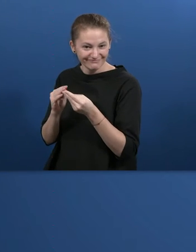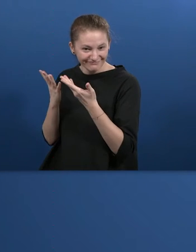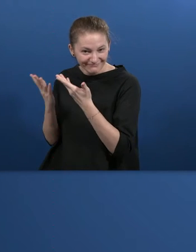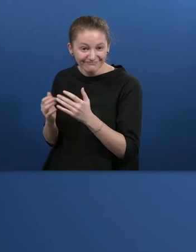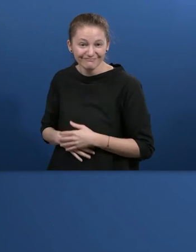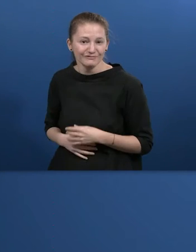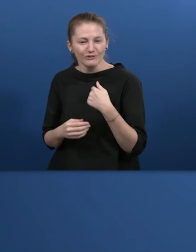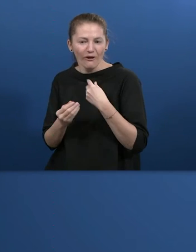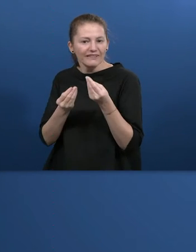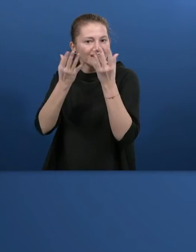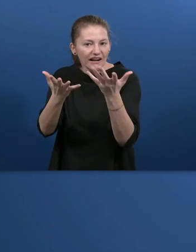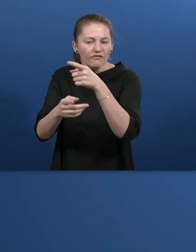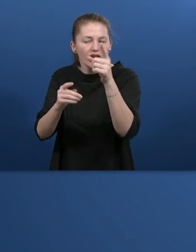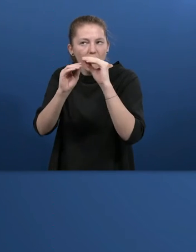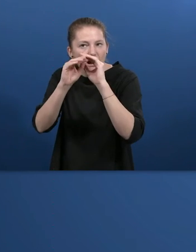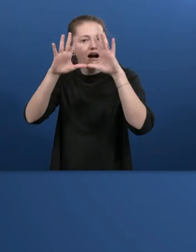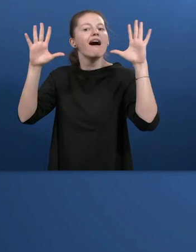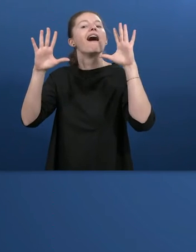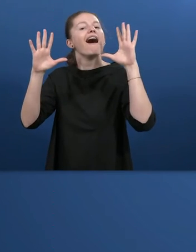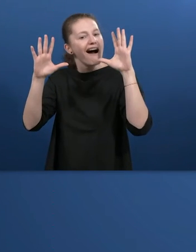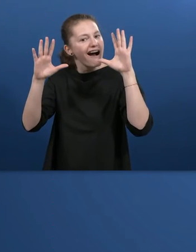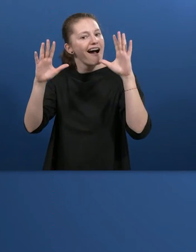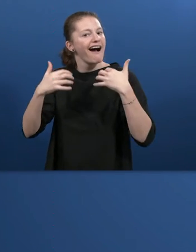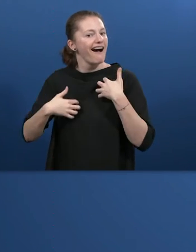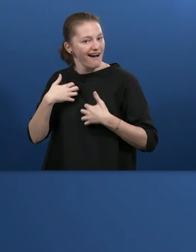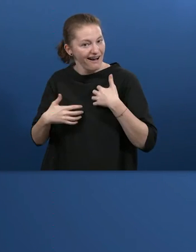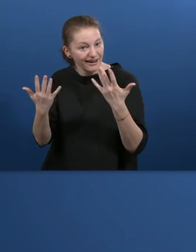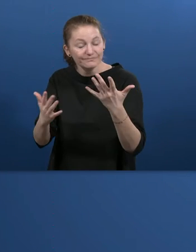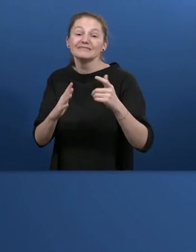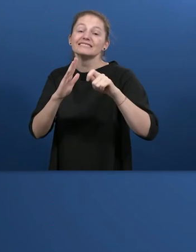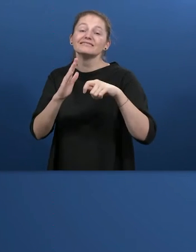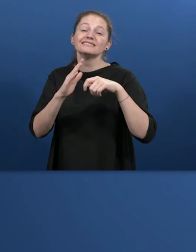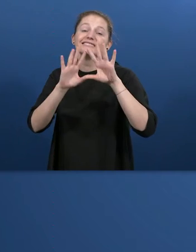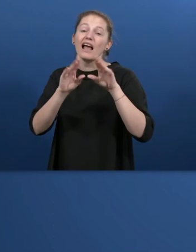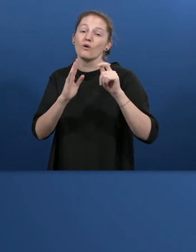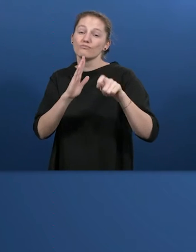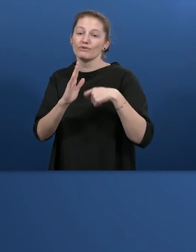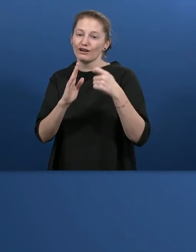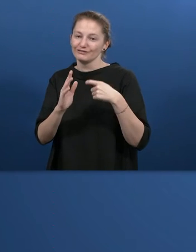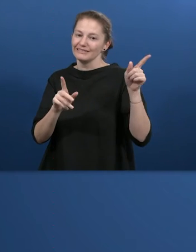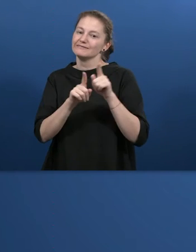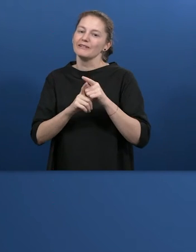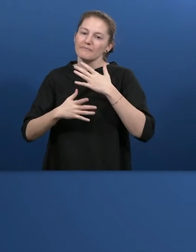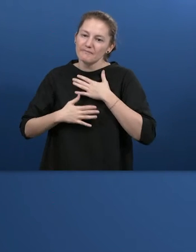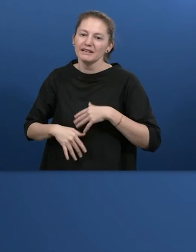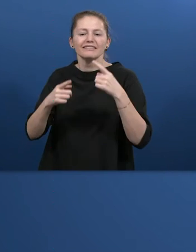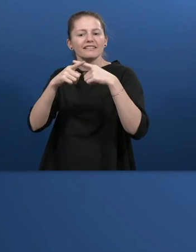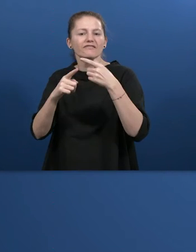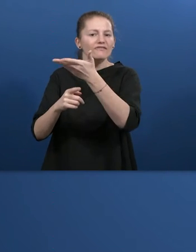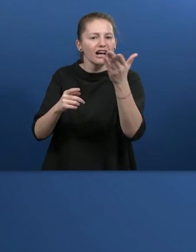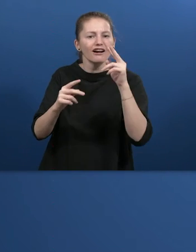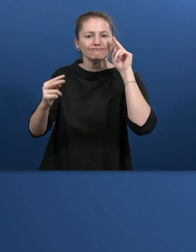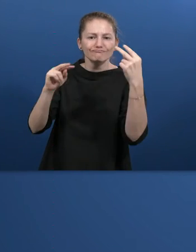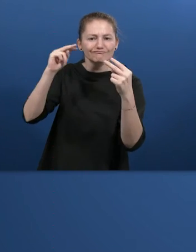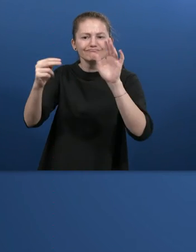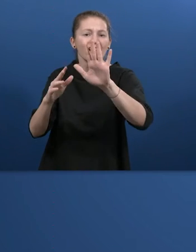Yeah, so I hope I could have, I could give you some idea and if Ciro project would like to also have some